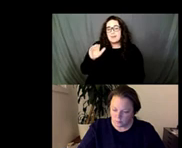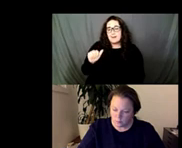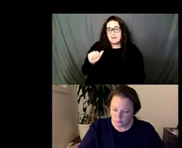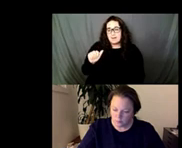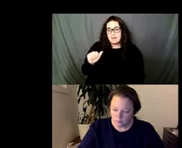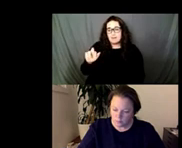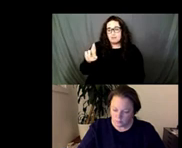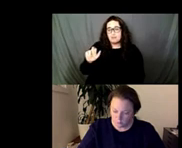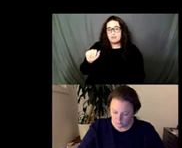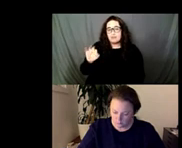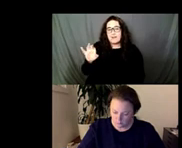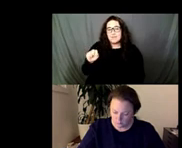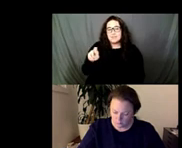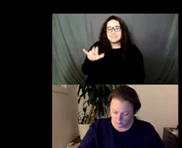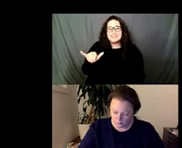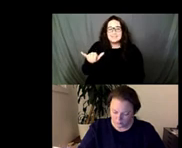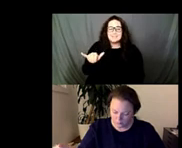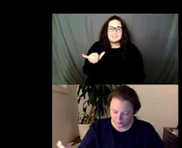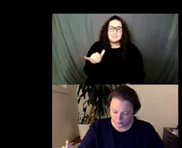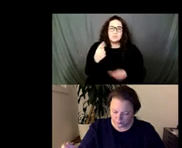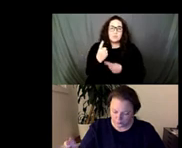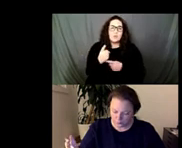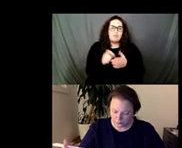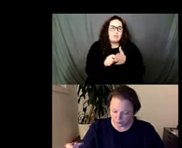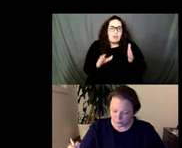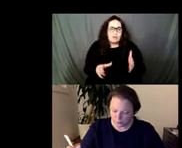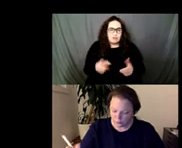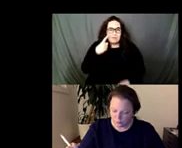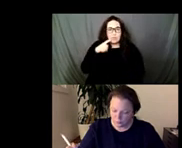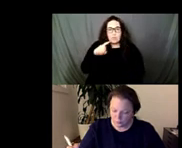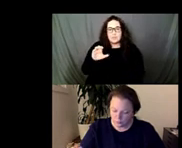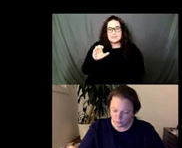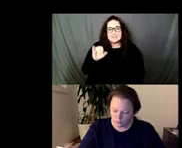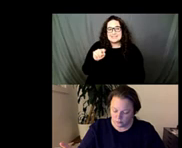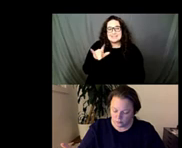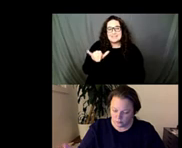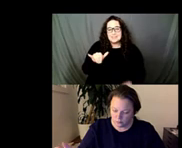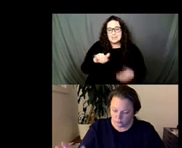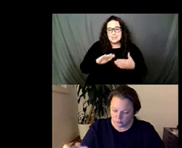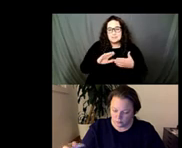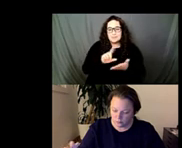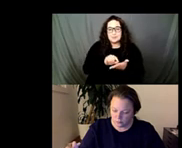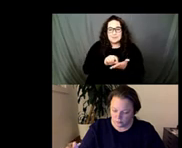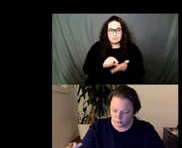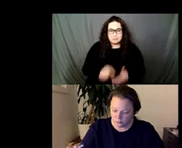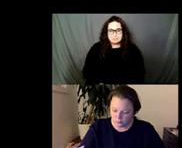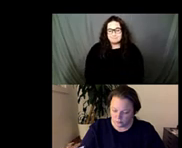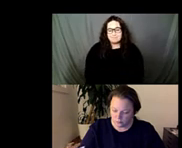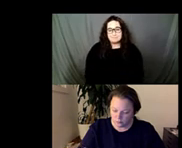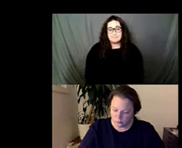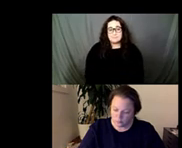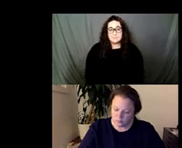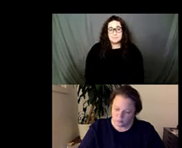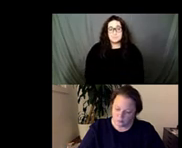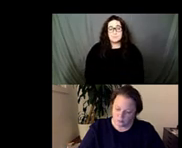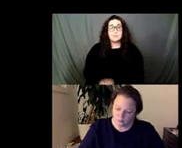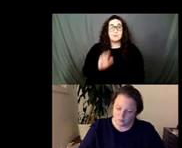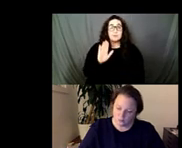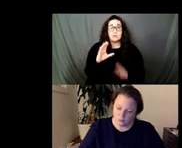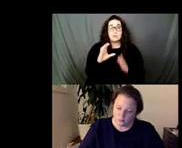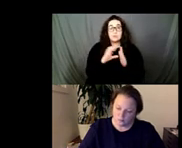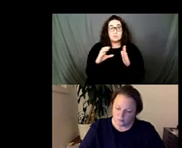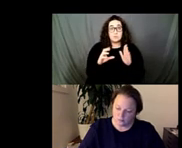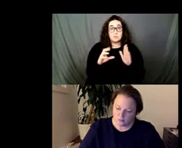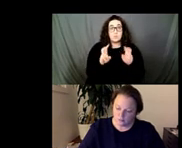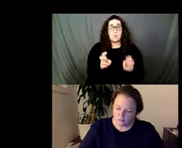city city newspaper uh and uh her quote brought up a lot of different things but specifically